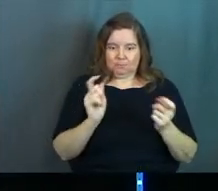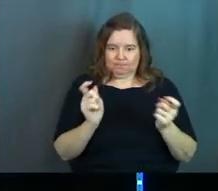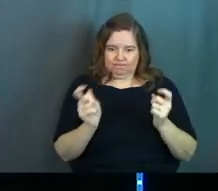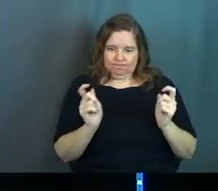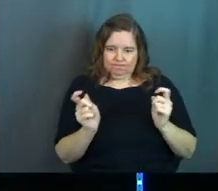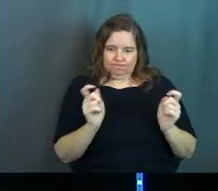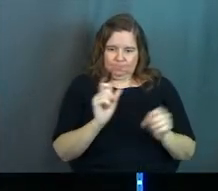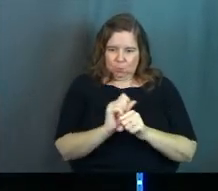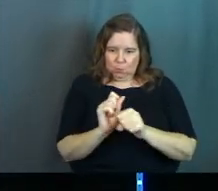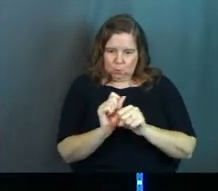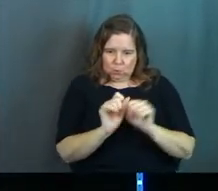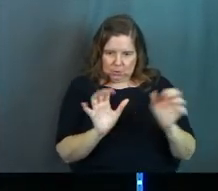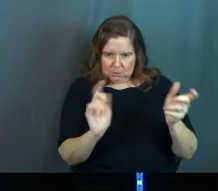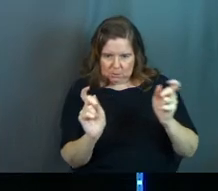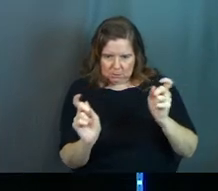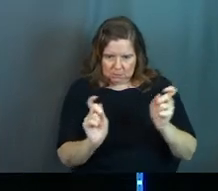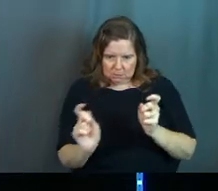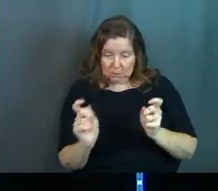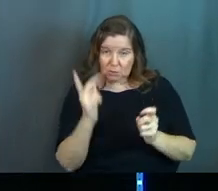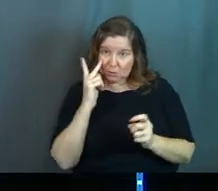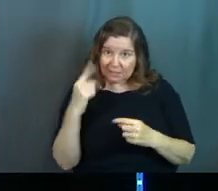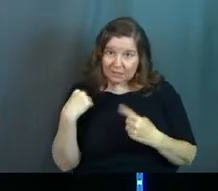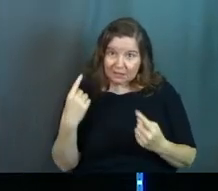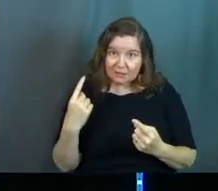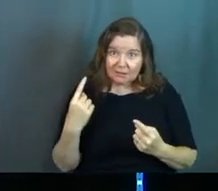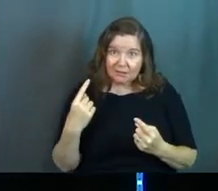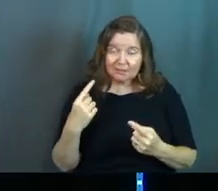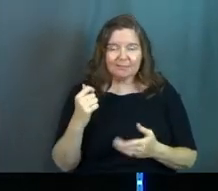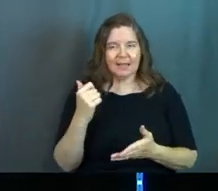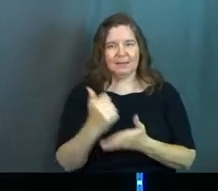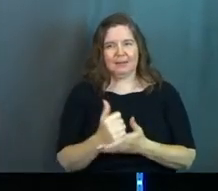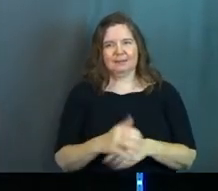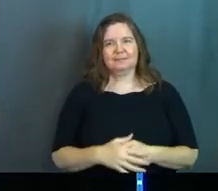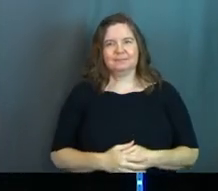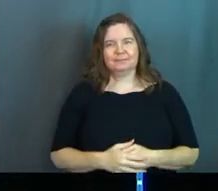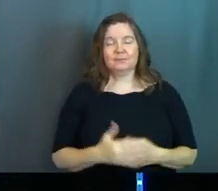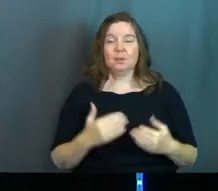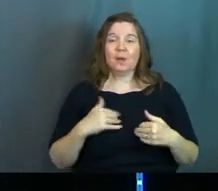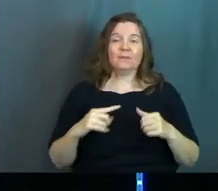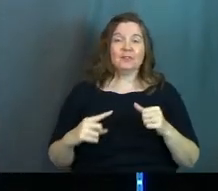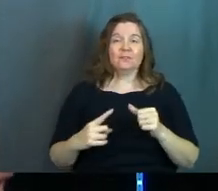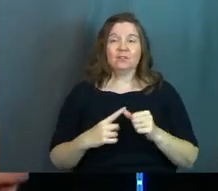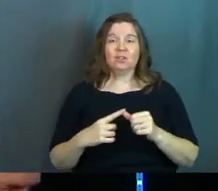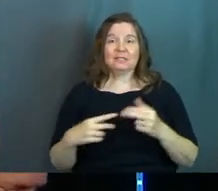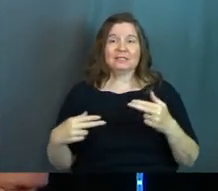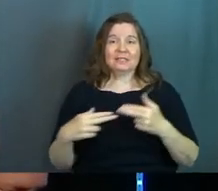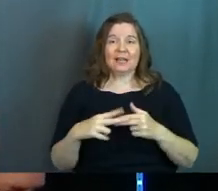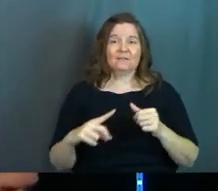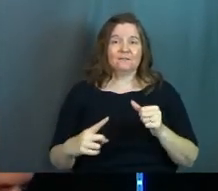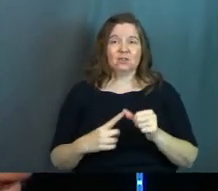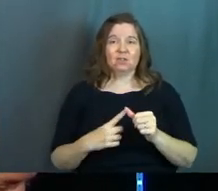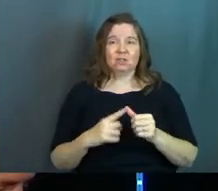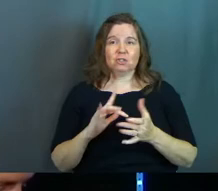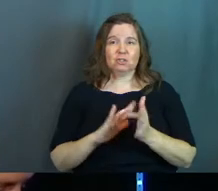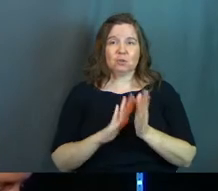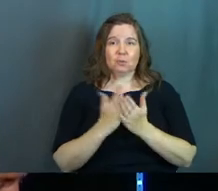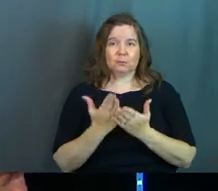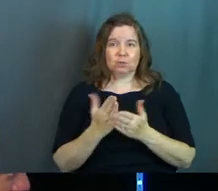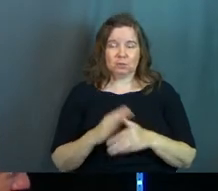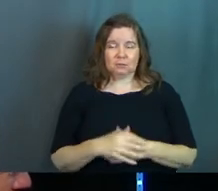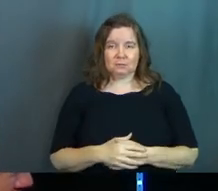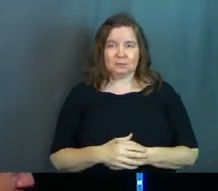all along. Do you see it now? Amen. Amen. We've got the very first slide, very first scripture.